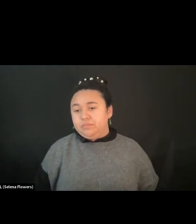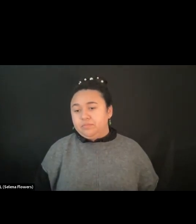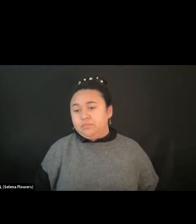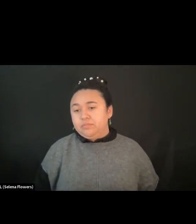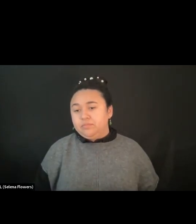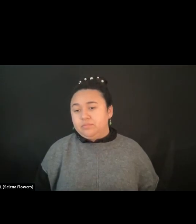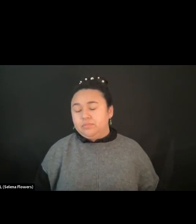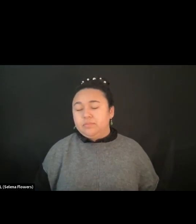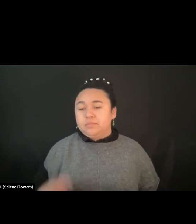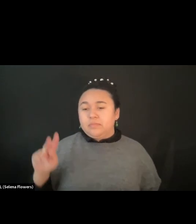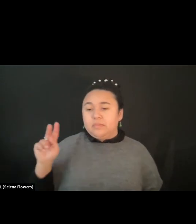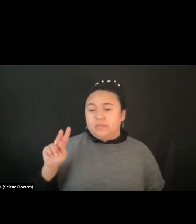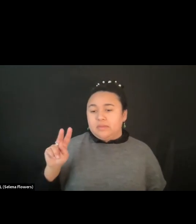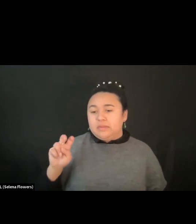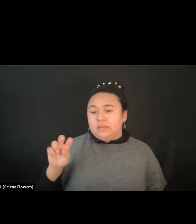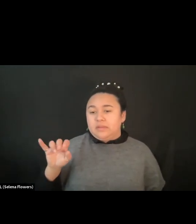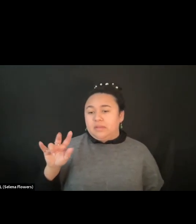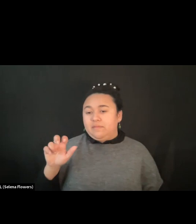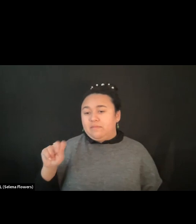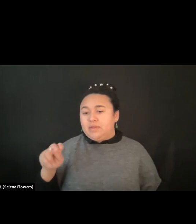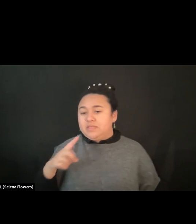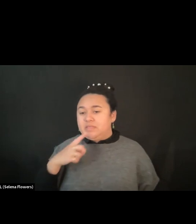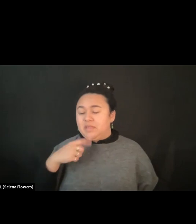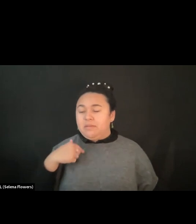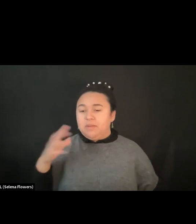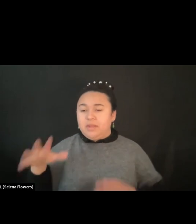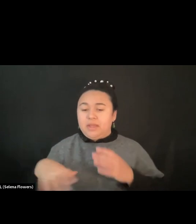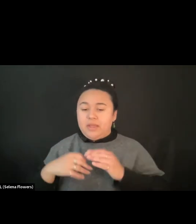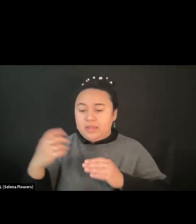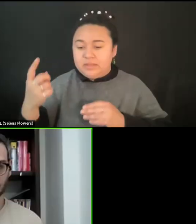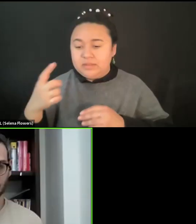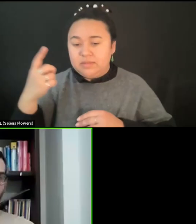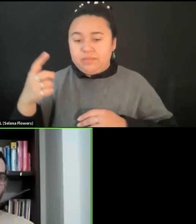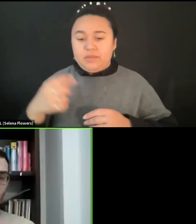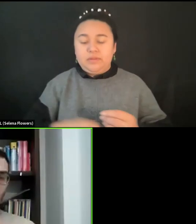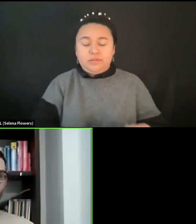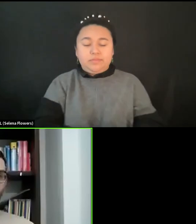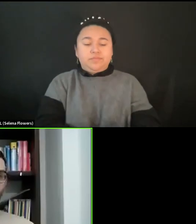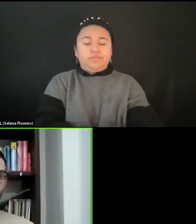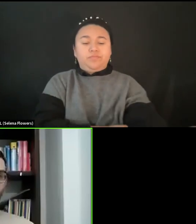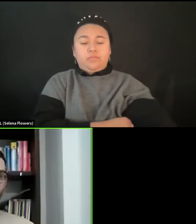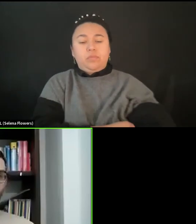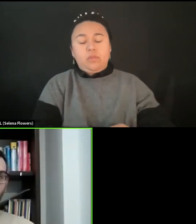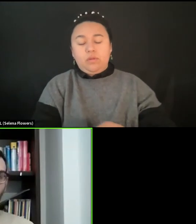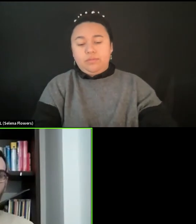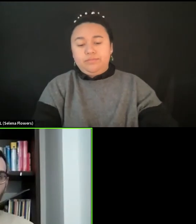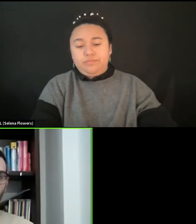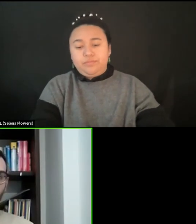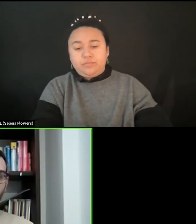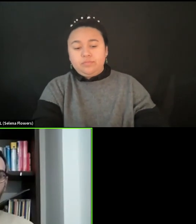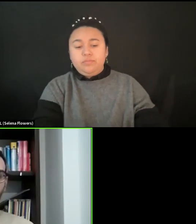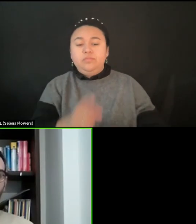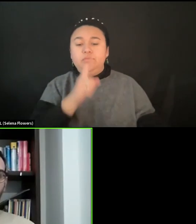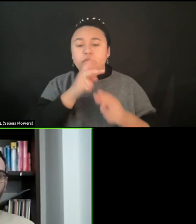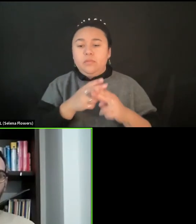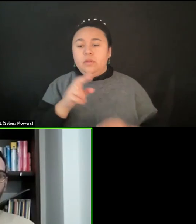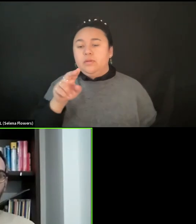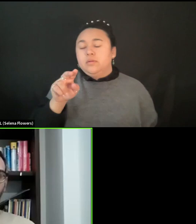I just wanted to add something and mention how both Nassim and